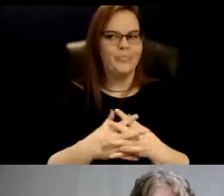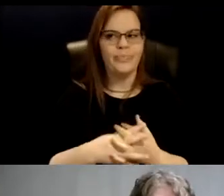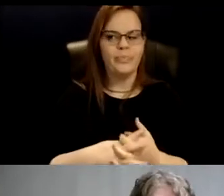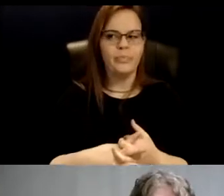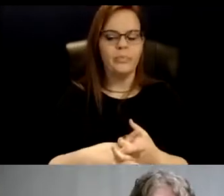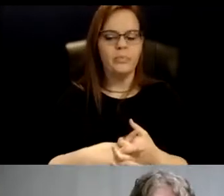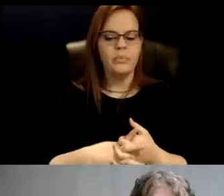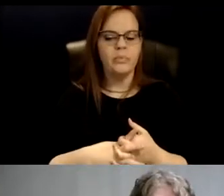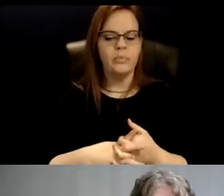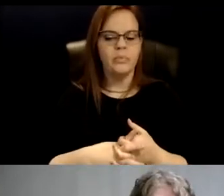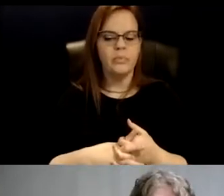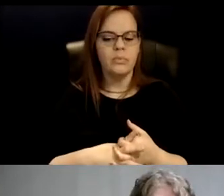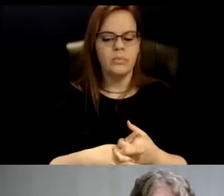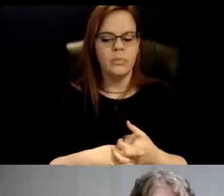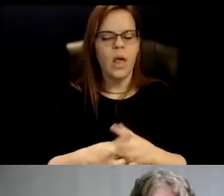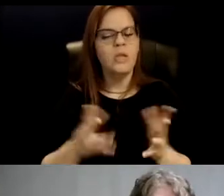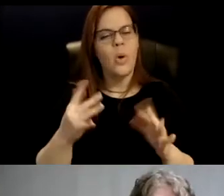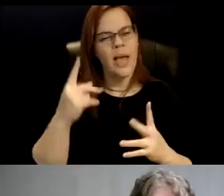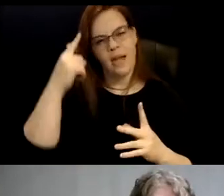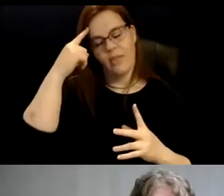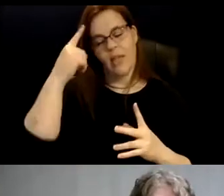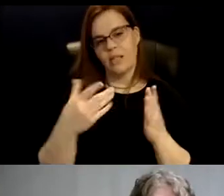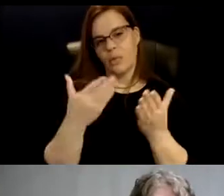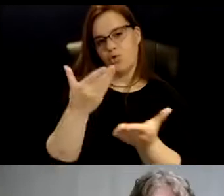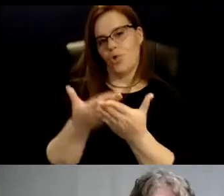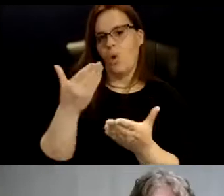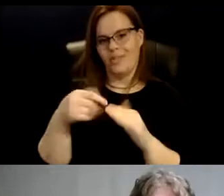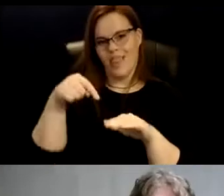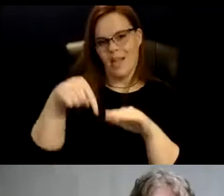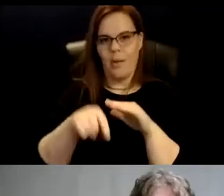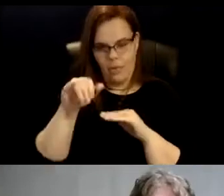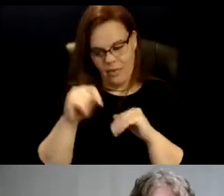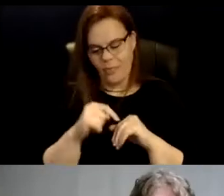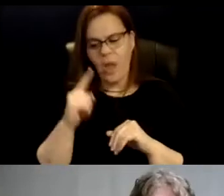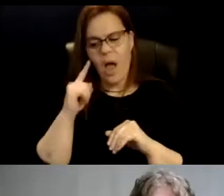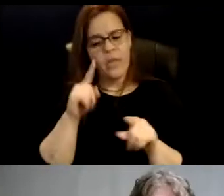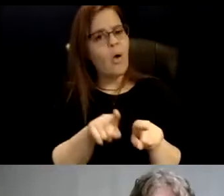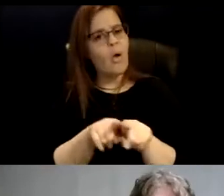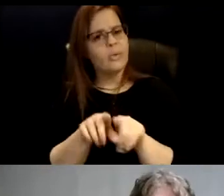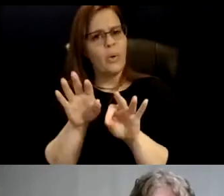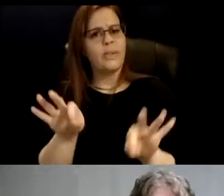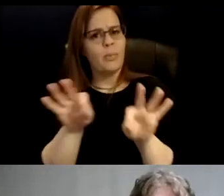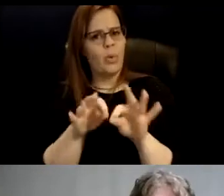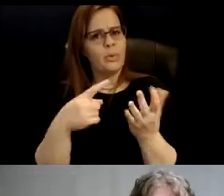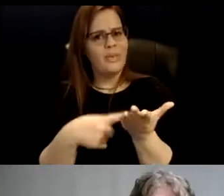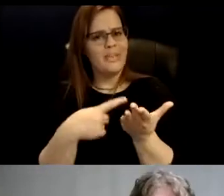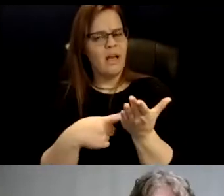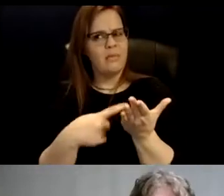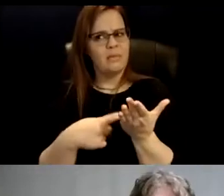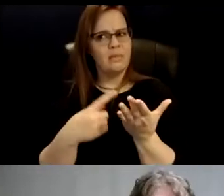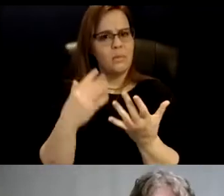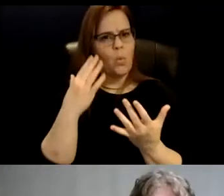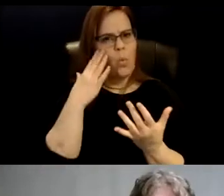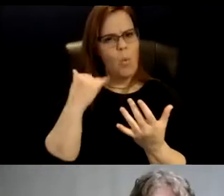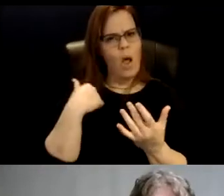so I think it goes to show sort of the depth of it. I think it's also important here to talk about why we need to look at the